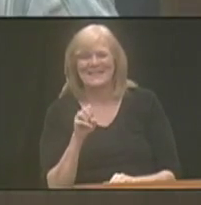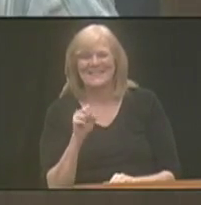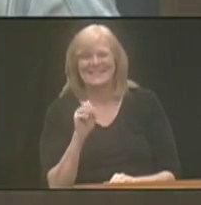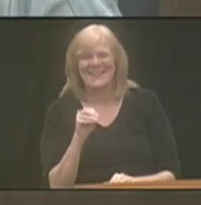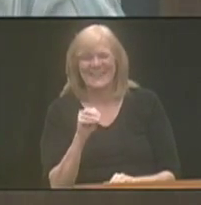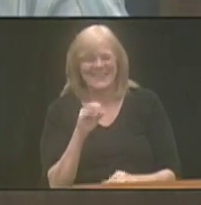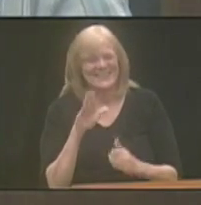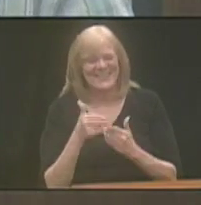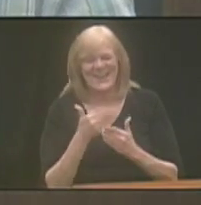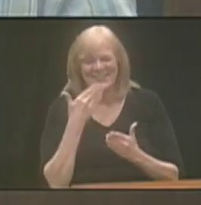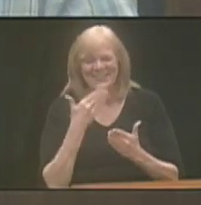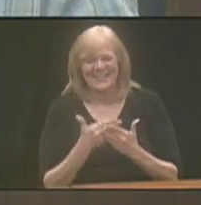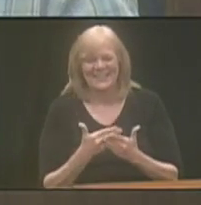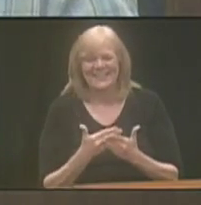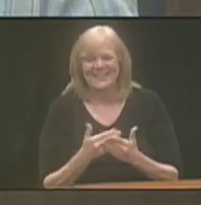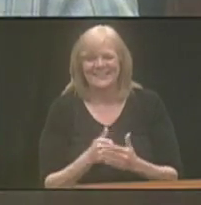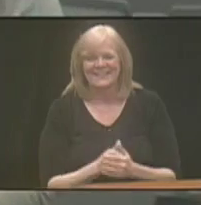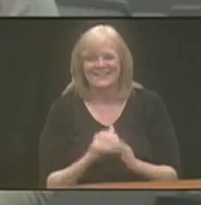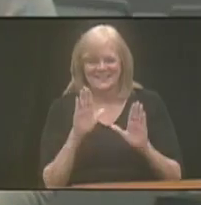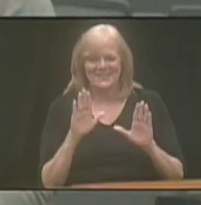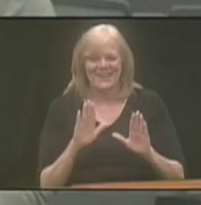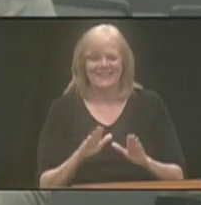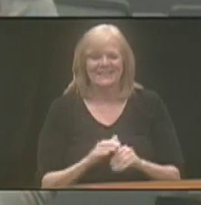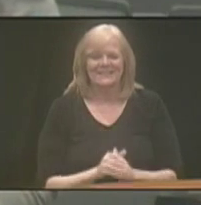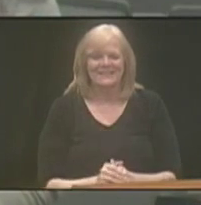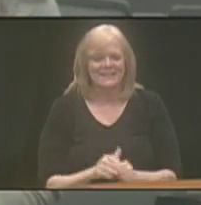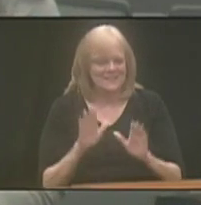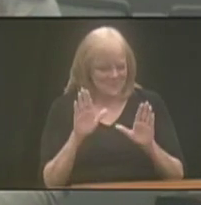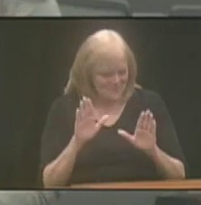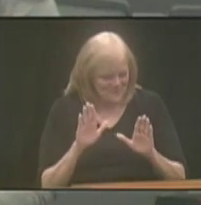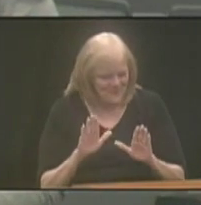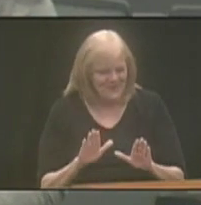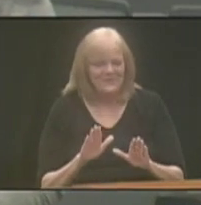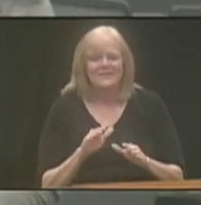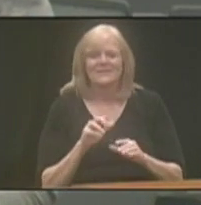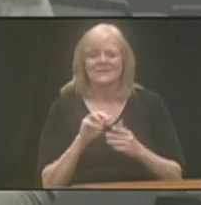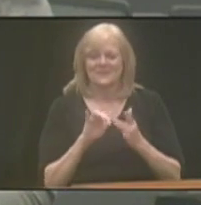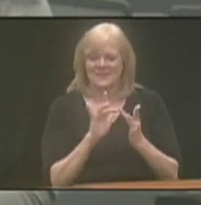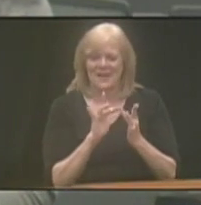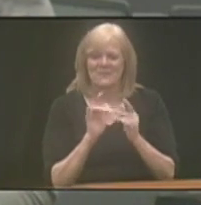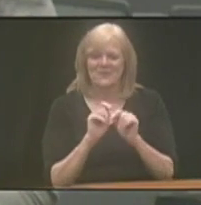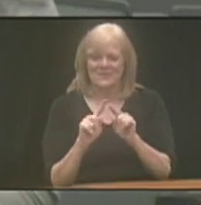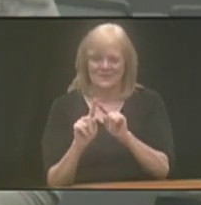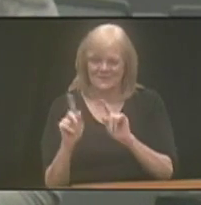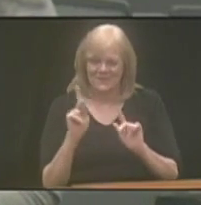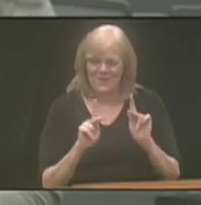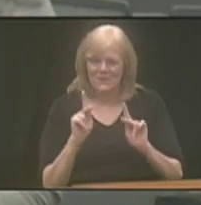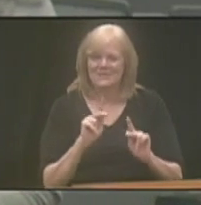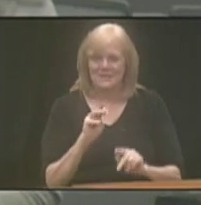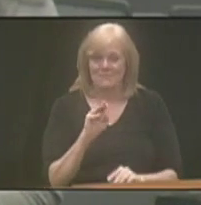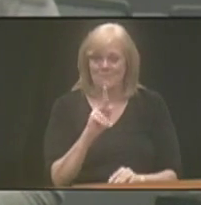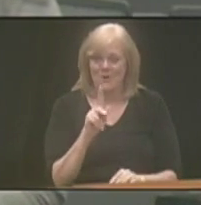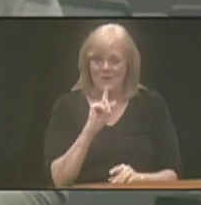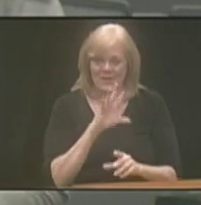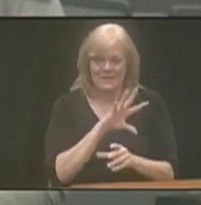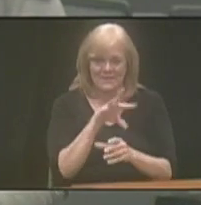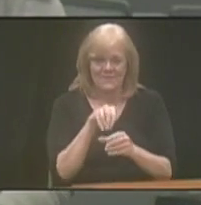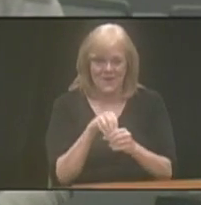say. So it's all good. No, it's great. It's wonderful to network with different folks. And Mark's involved in